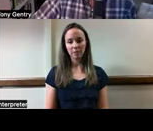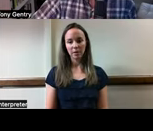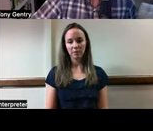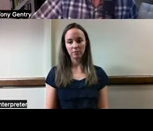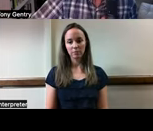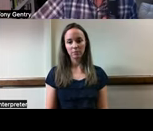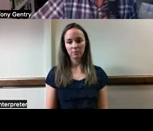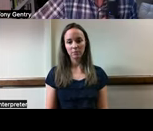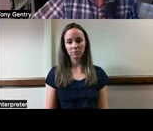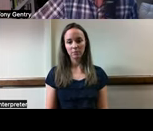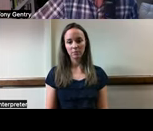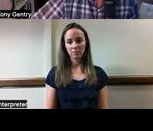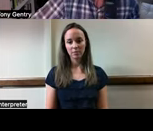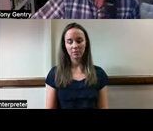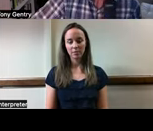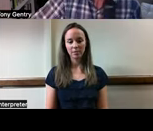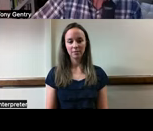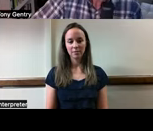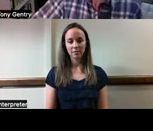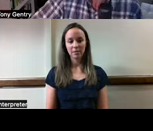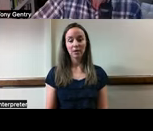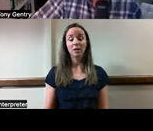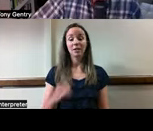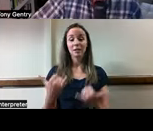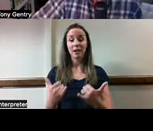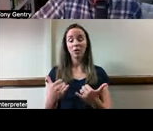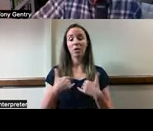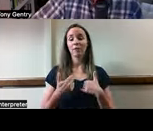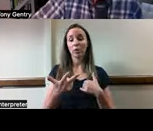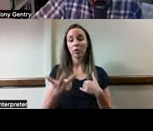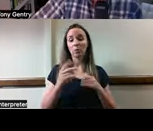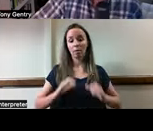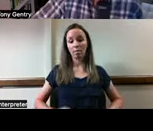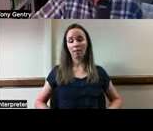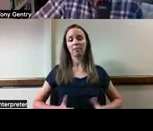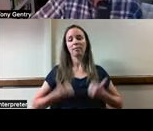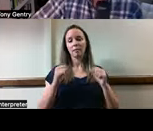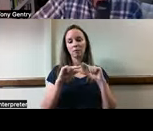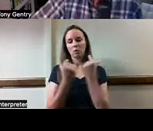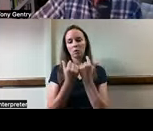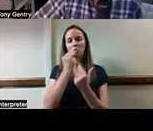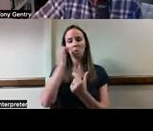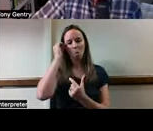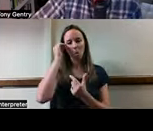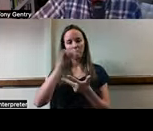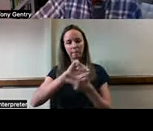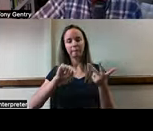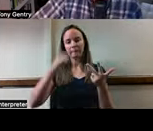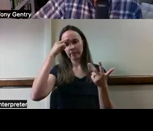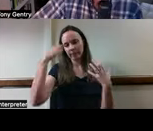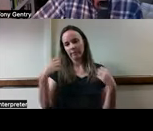So in this situation, three of your clients are residents of a group home for people with mental health disorders.